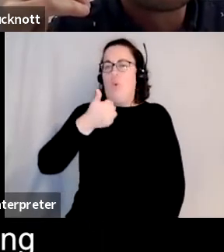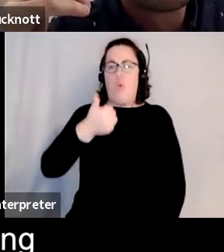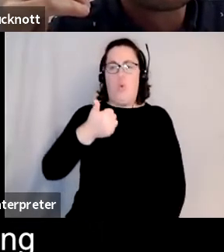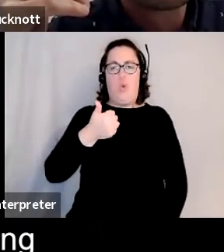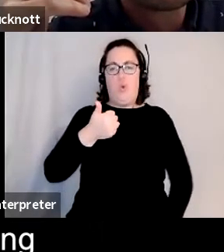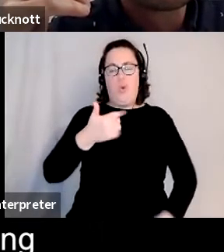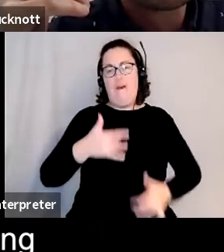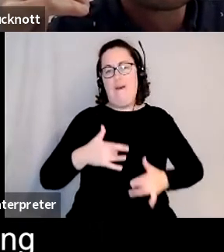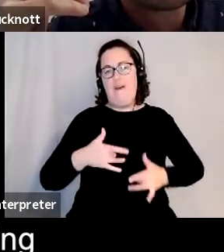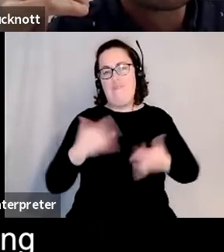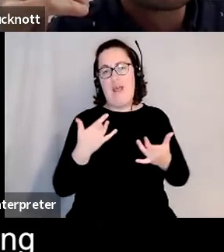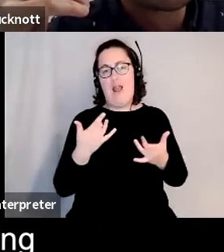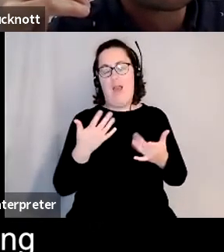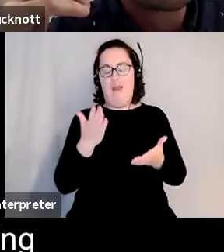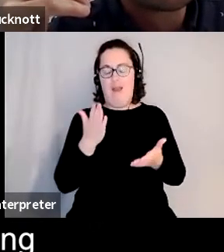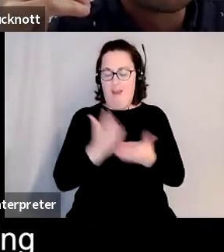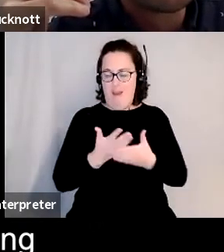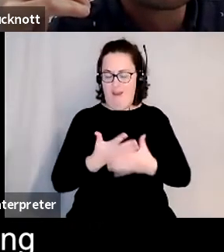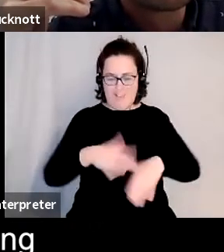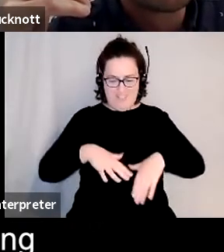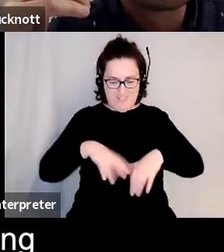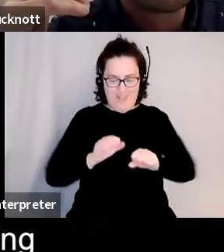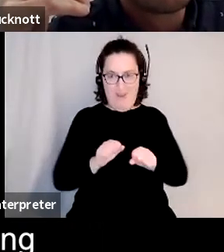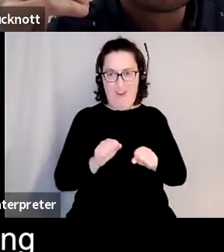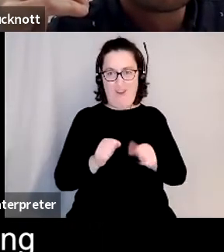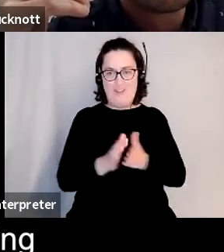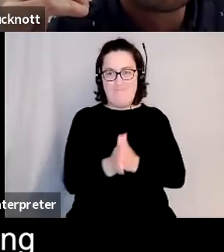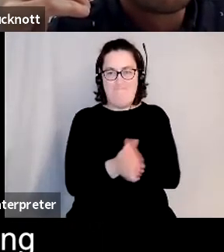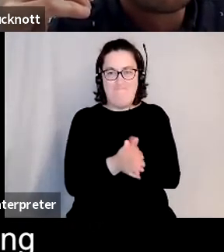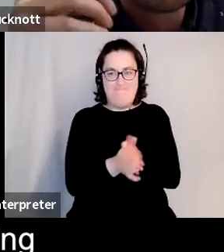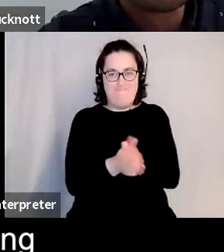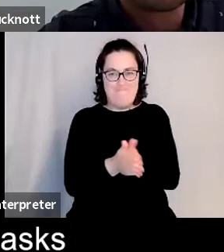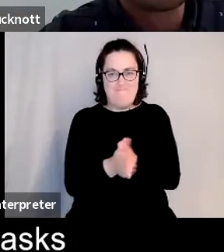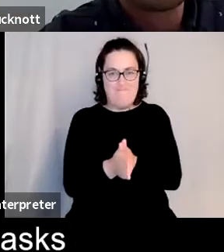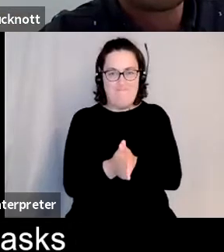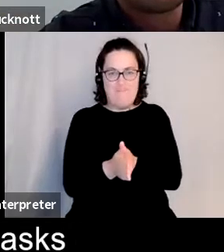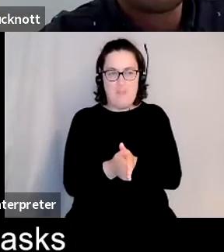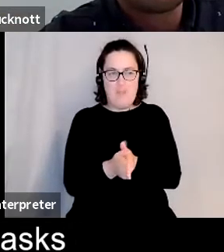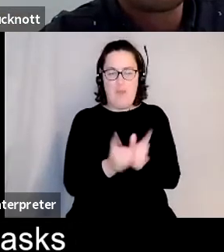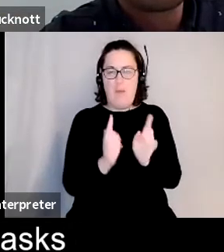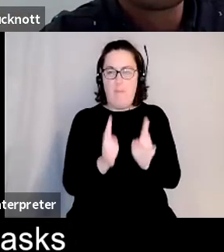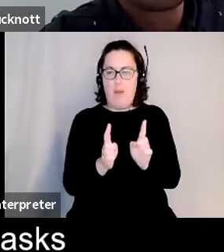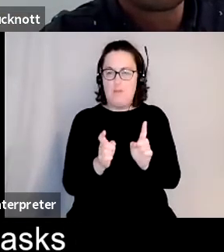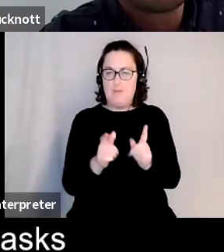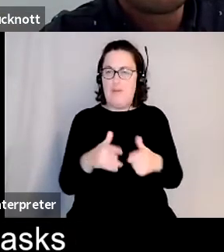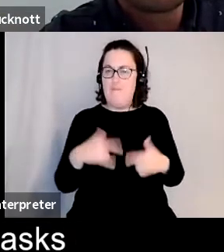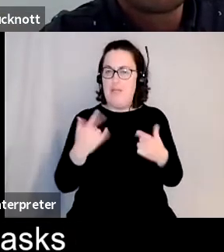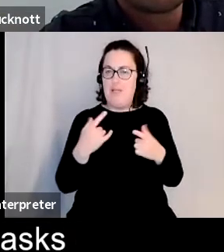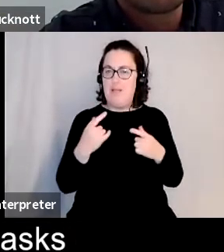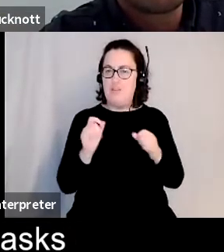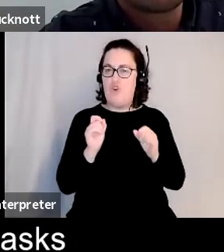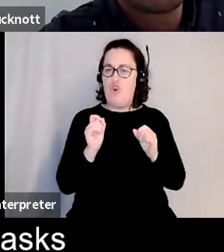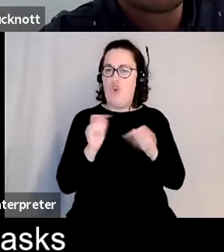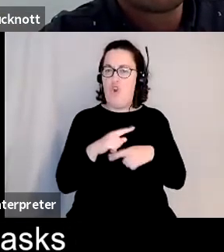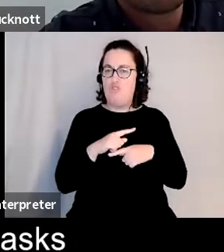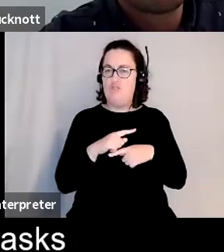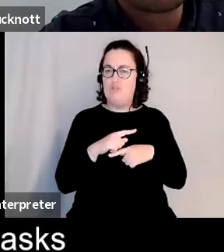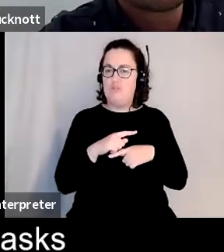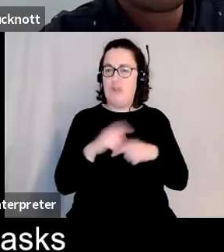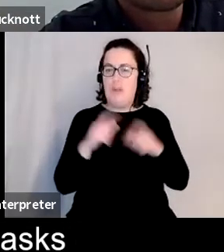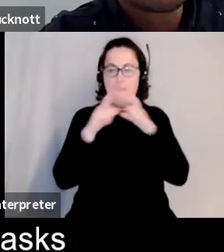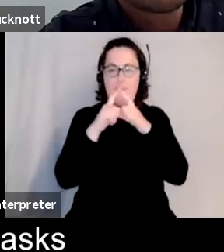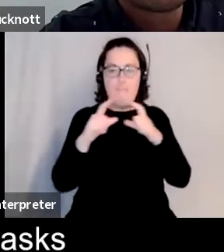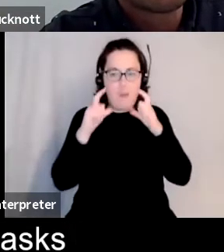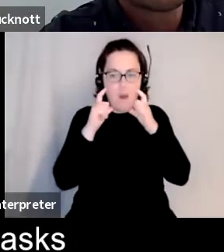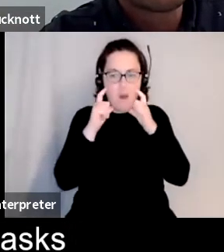the feeling of starting something again but everything feels odd still being in a studio wearing masks with screens